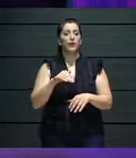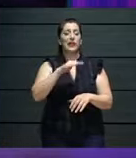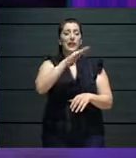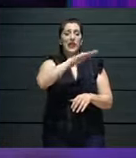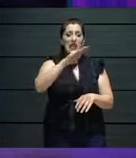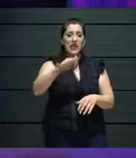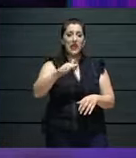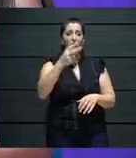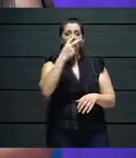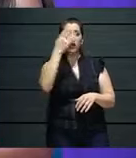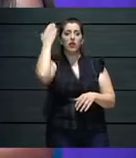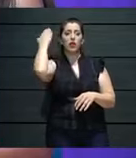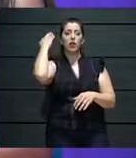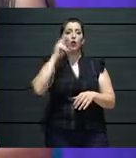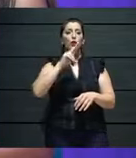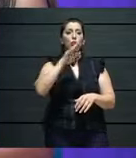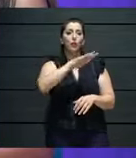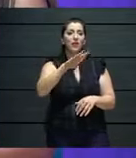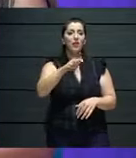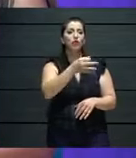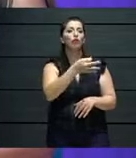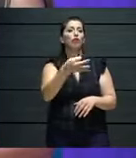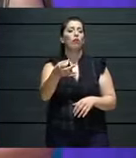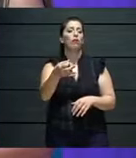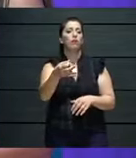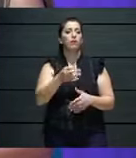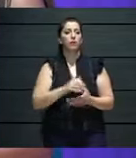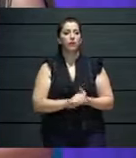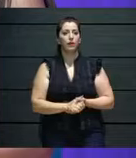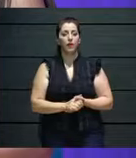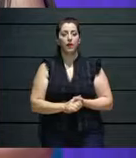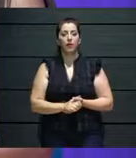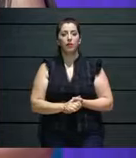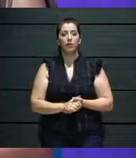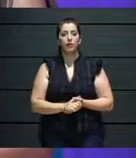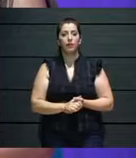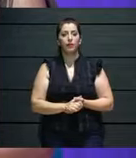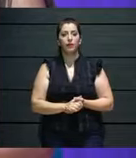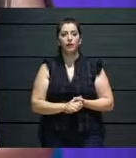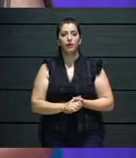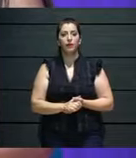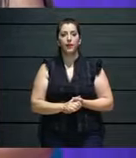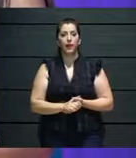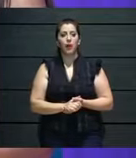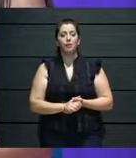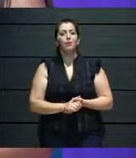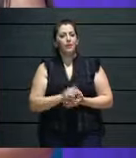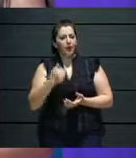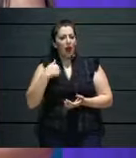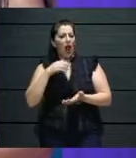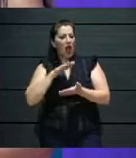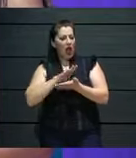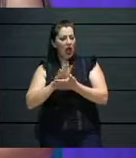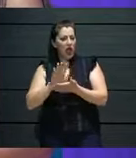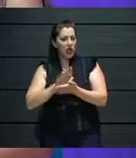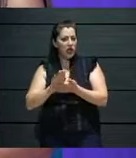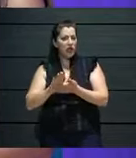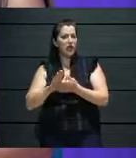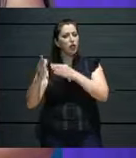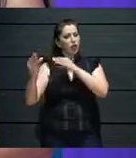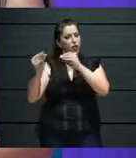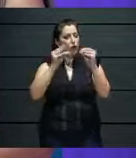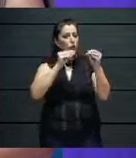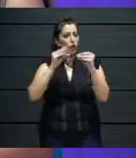new. And new. That's very important. There was also an opportunity for us to discuss a little bit more, to stop and reflect.